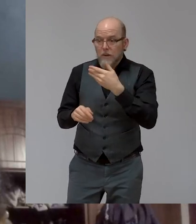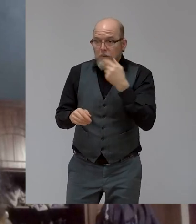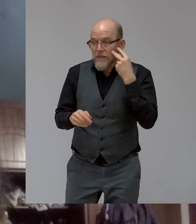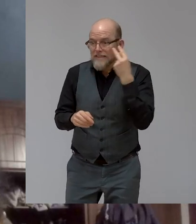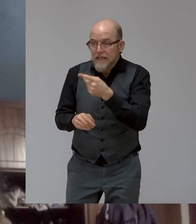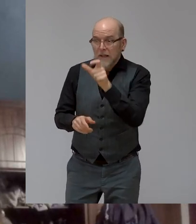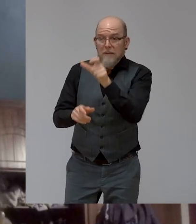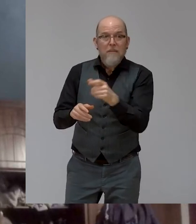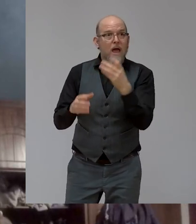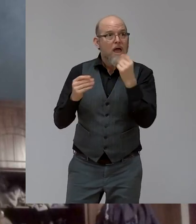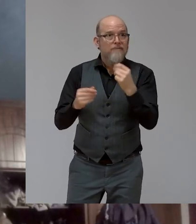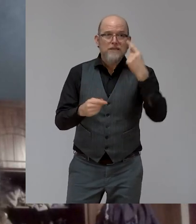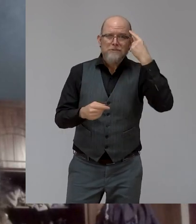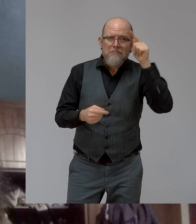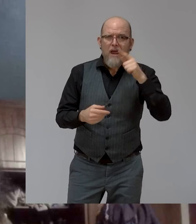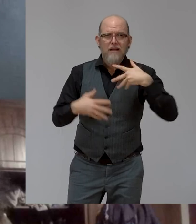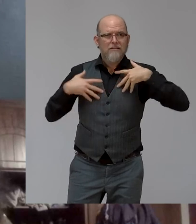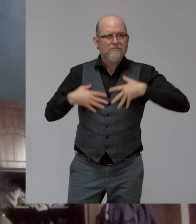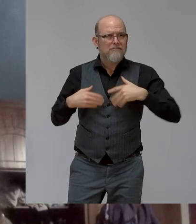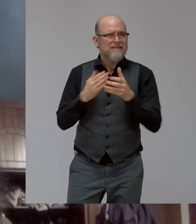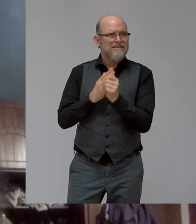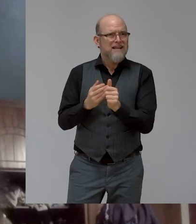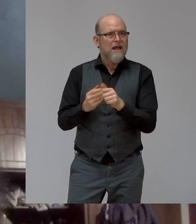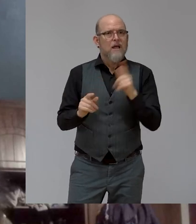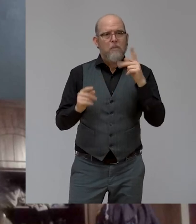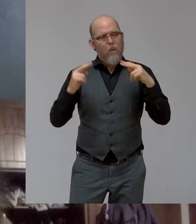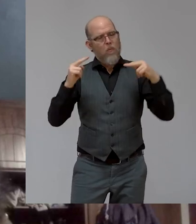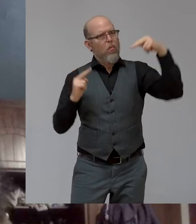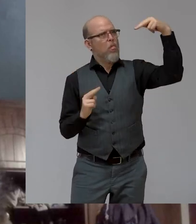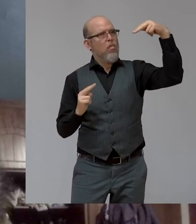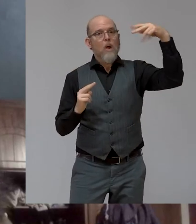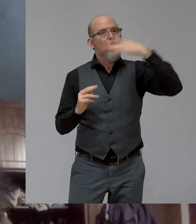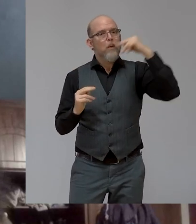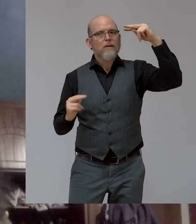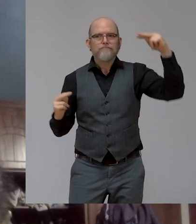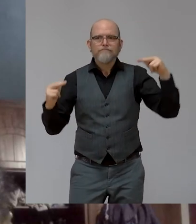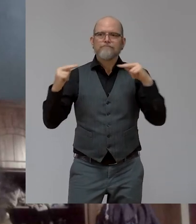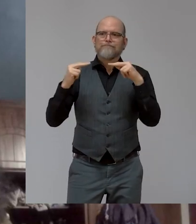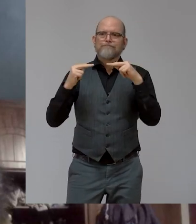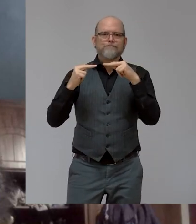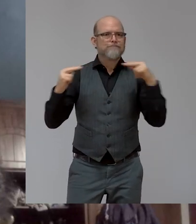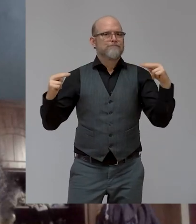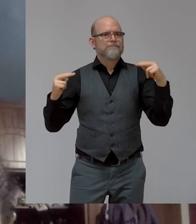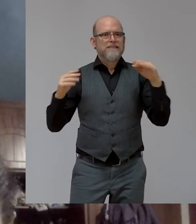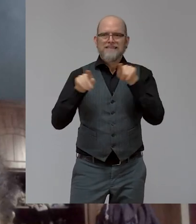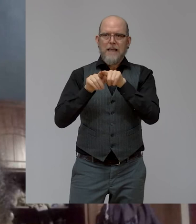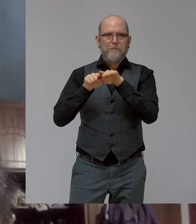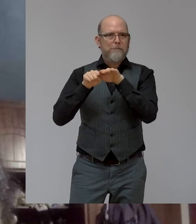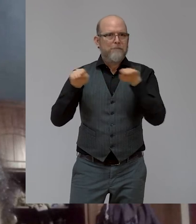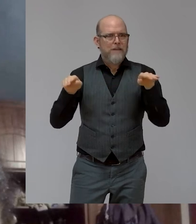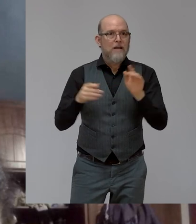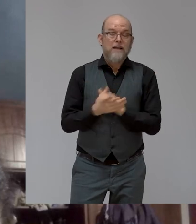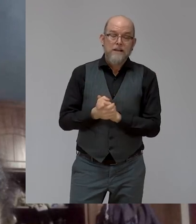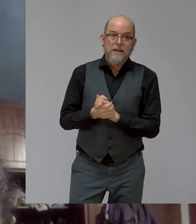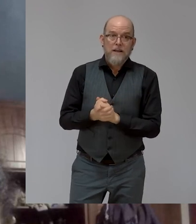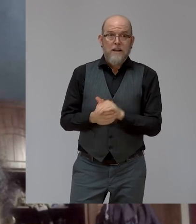angle. So I still keep on listening the same excuses from time to time for not employing persons with disabilities. And